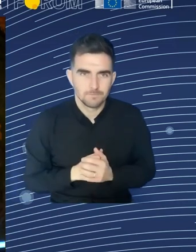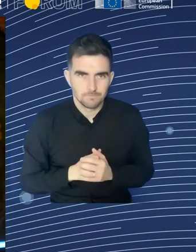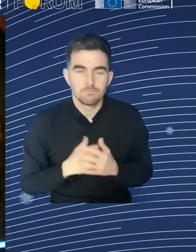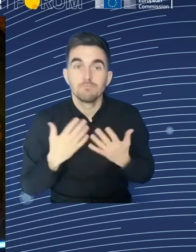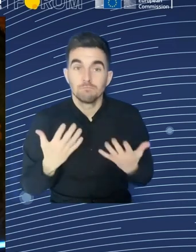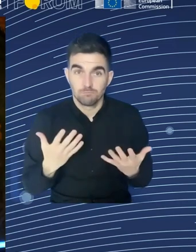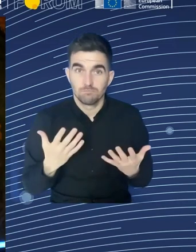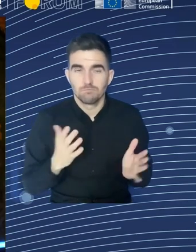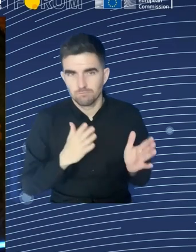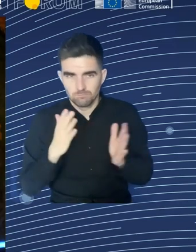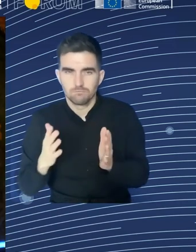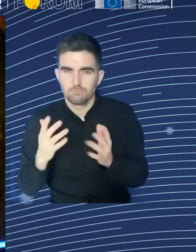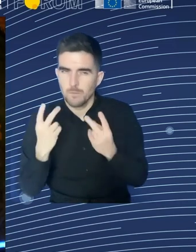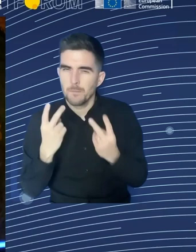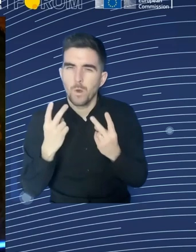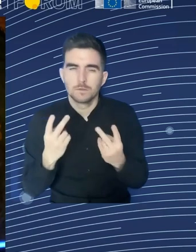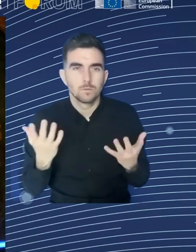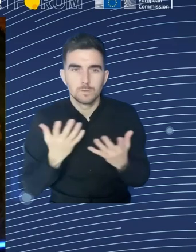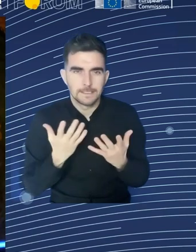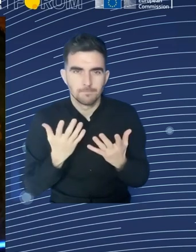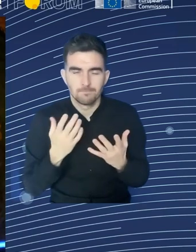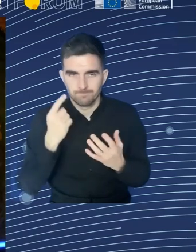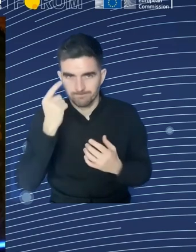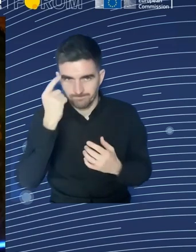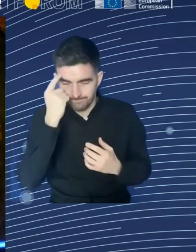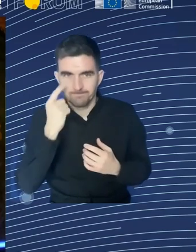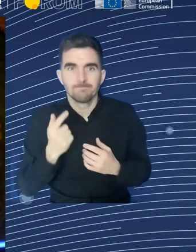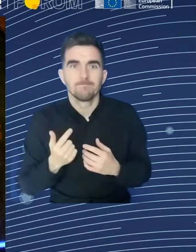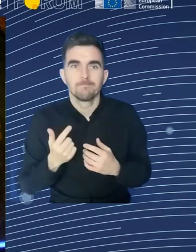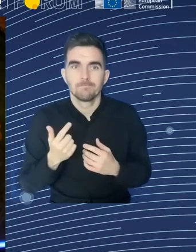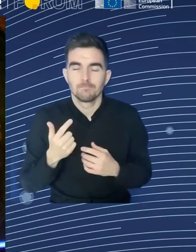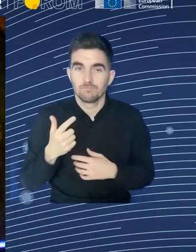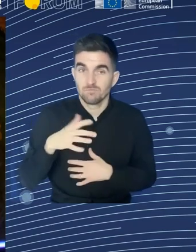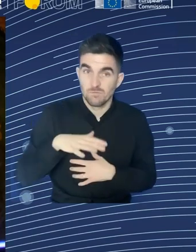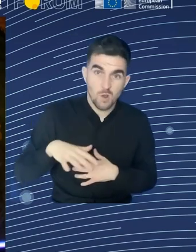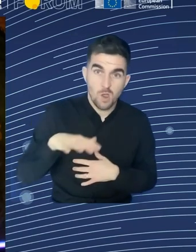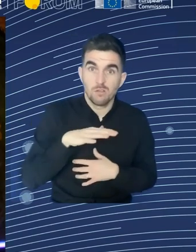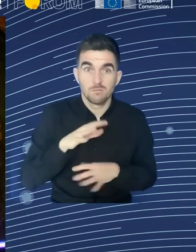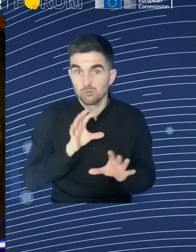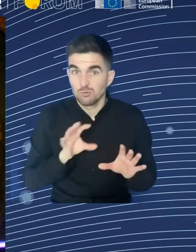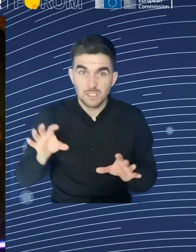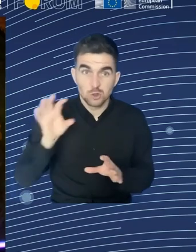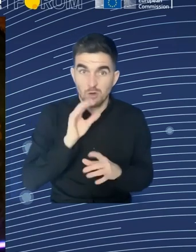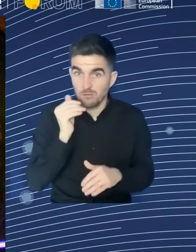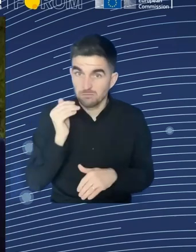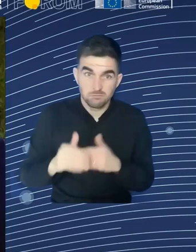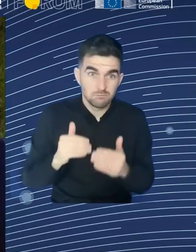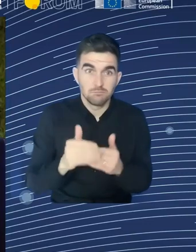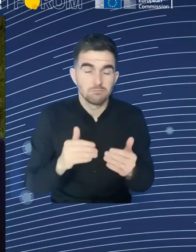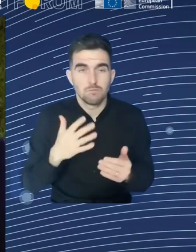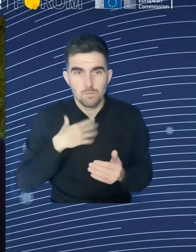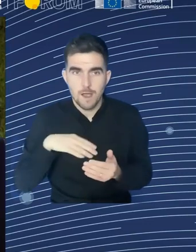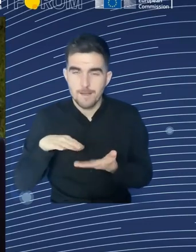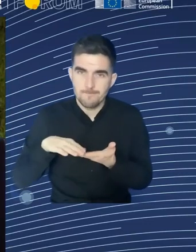because we have to invest more in teaching our citizens about the social policy of Europe, and